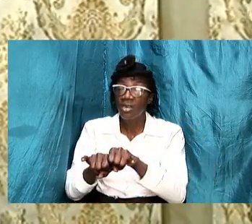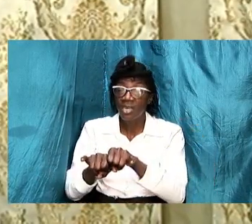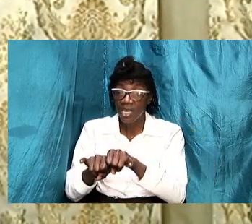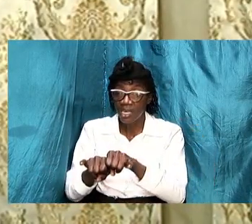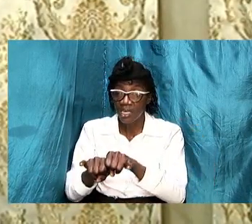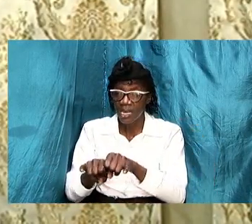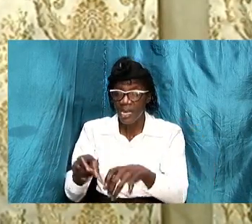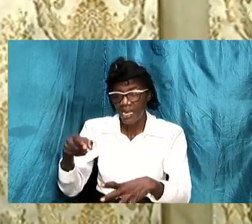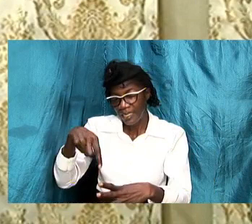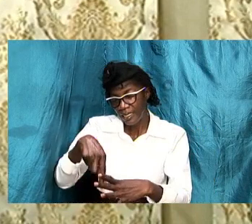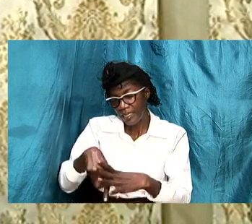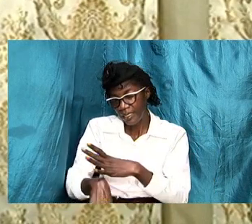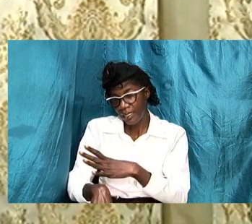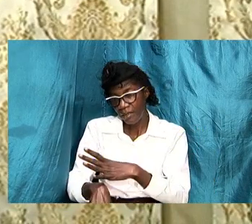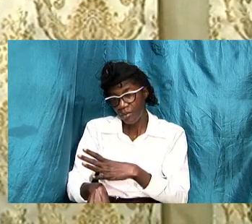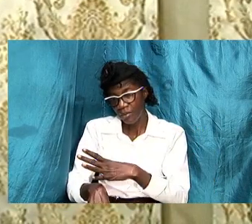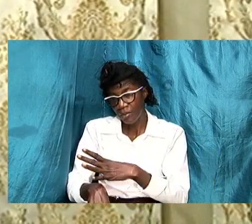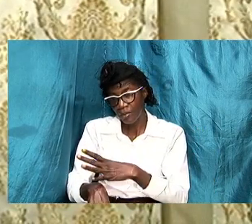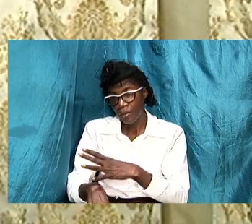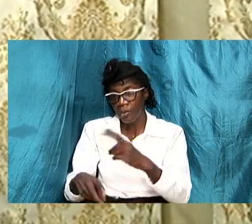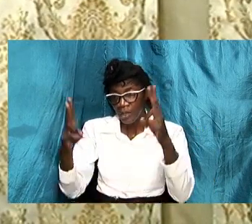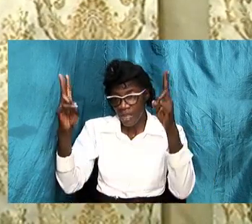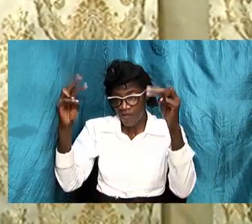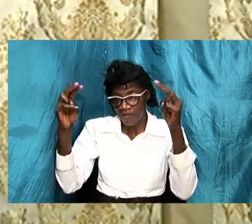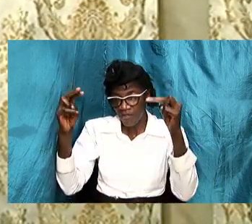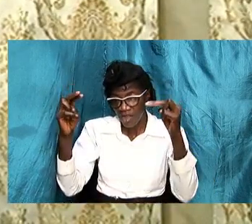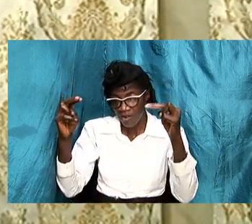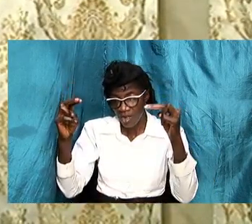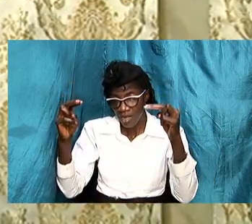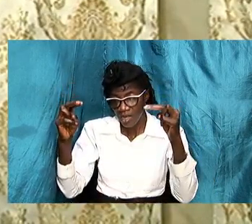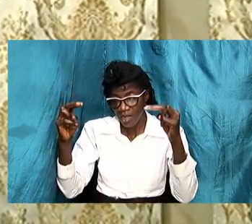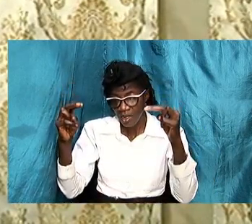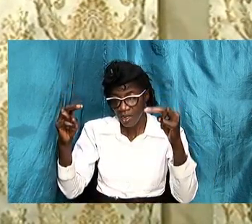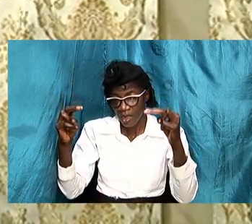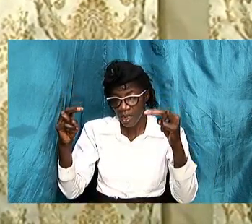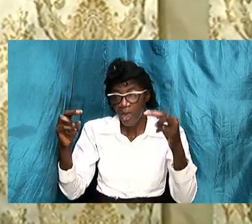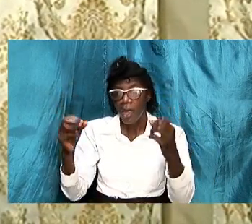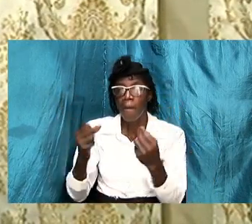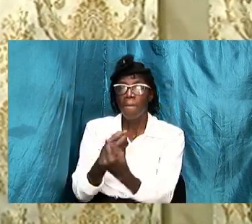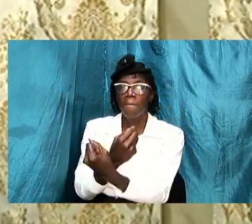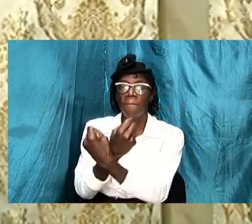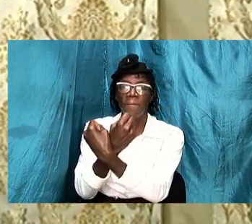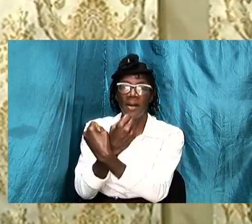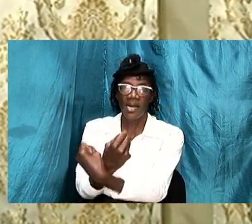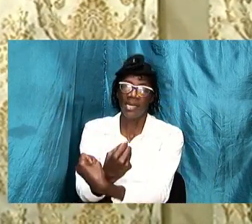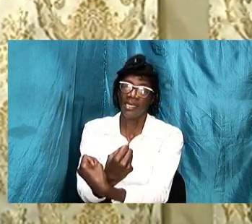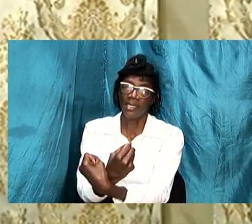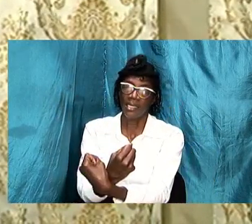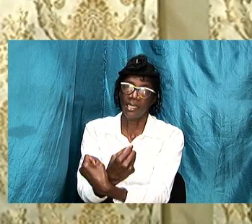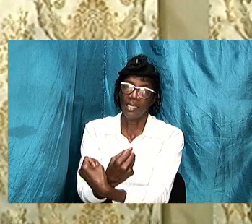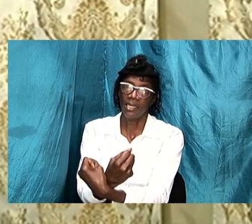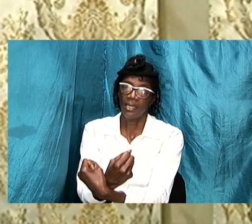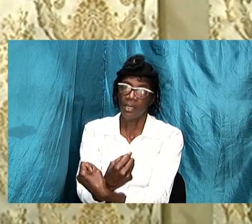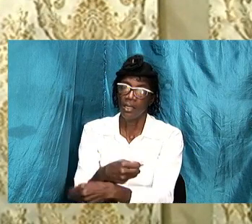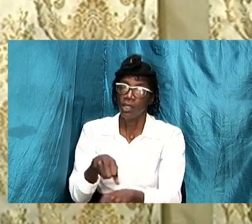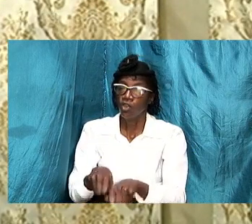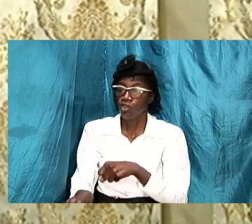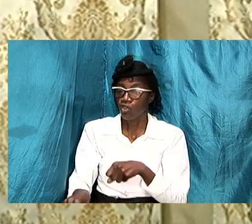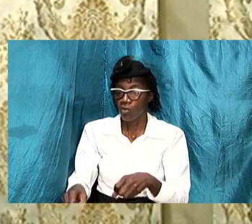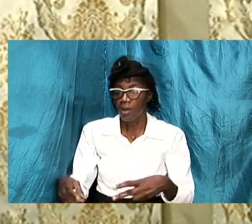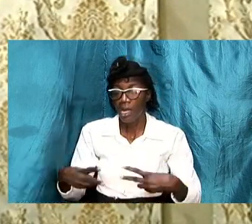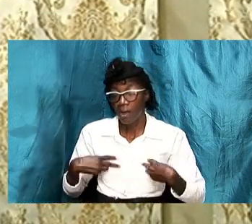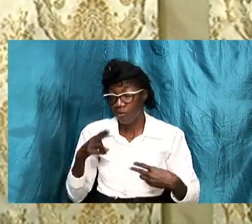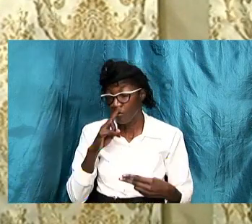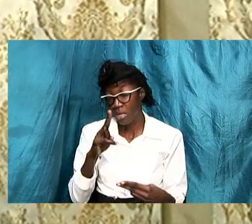very deep it was very much binding and therefore we have to be very